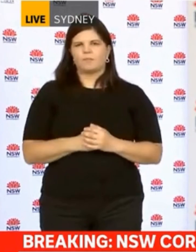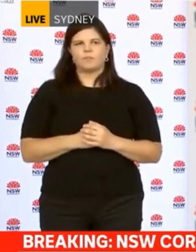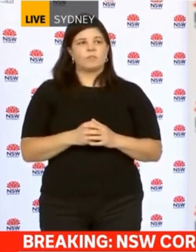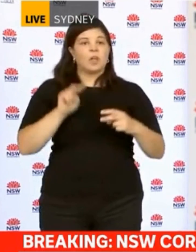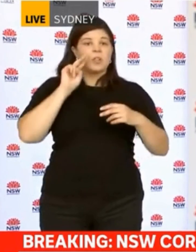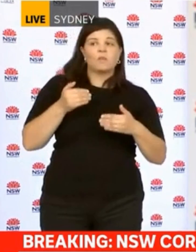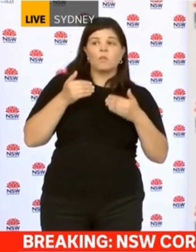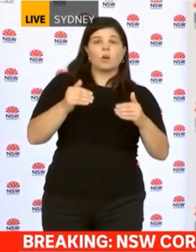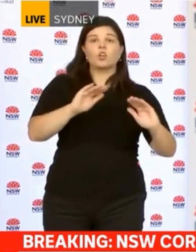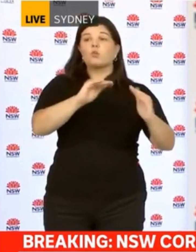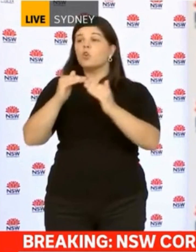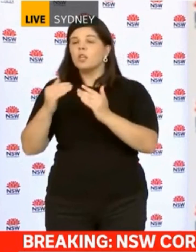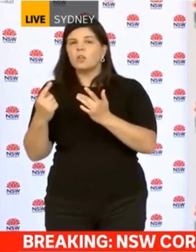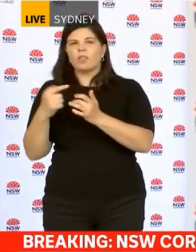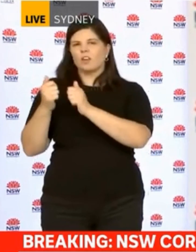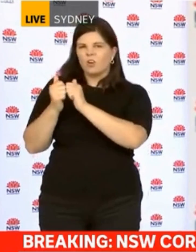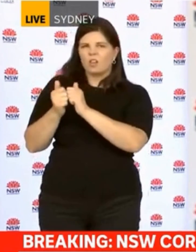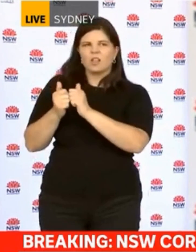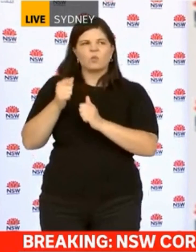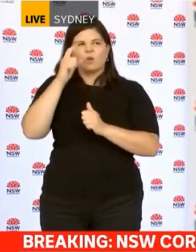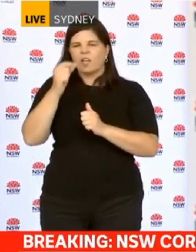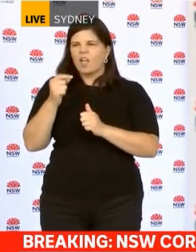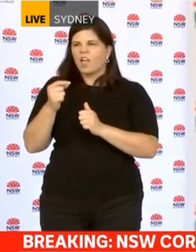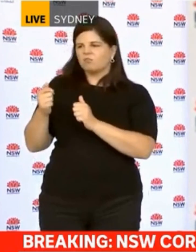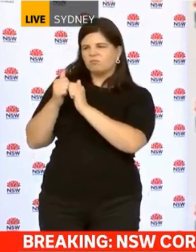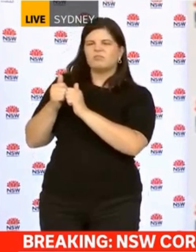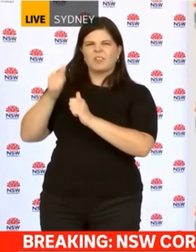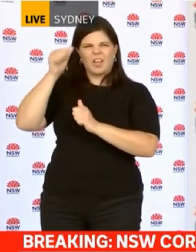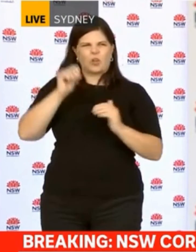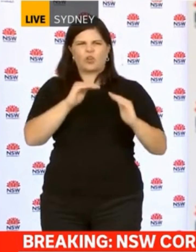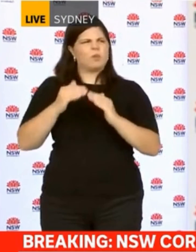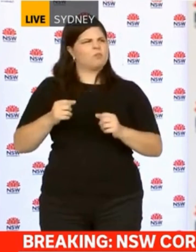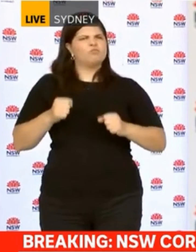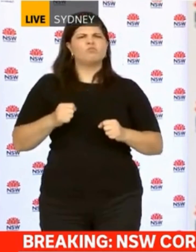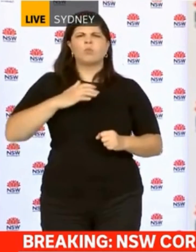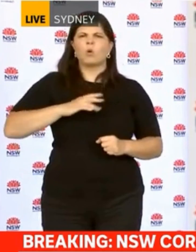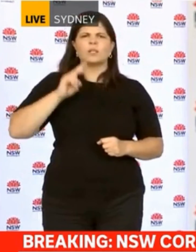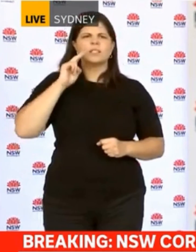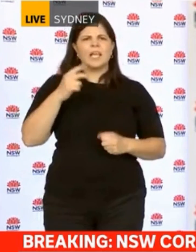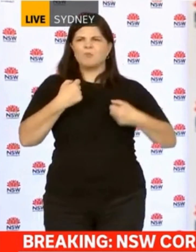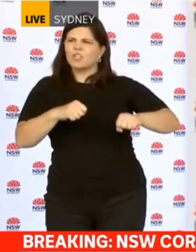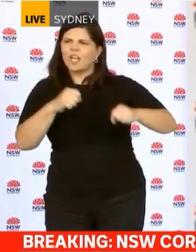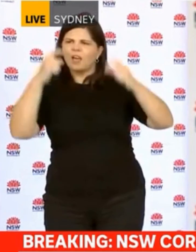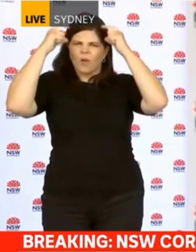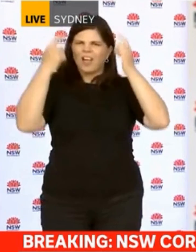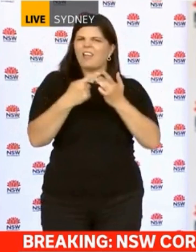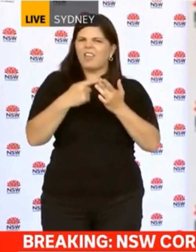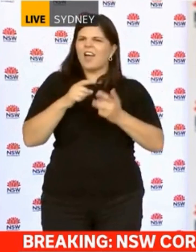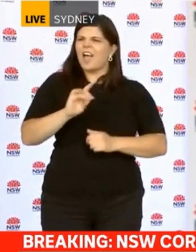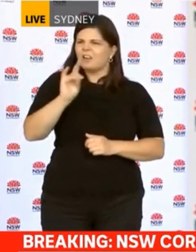colleagues and the community, I have to say. The community has also spoken loudly on this issue. I think people want to see us have a really